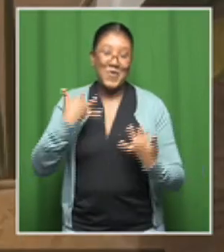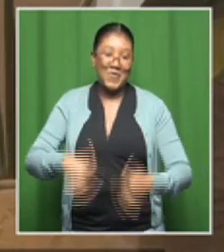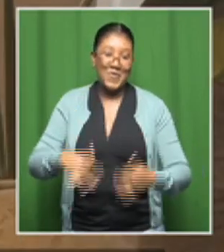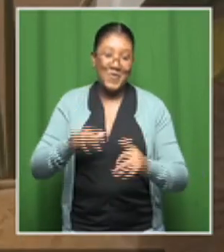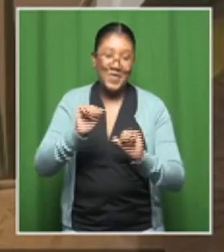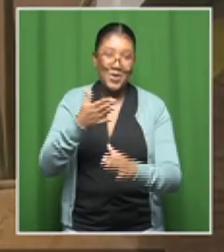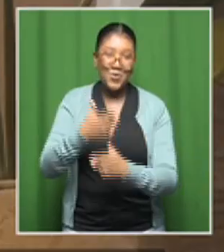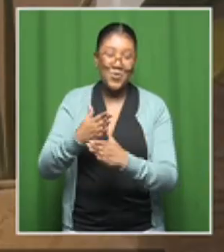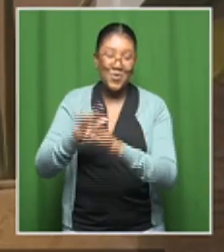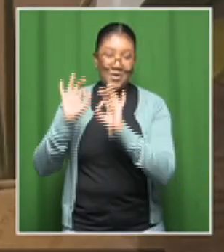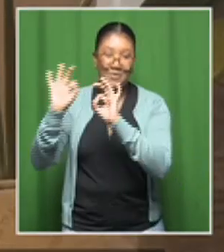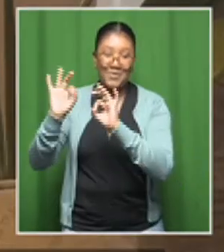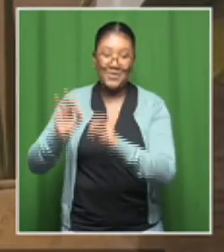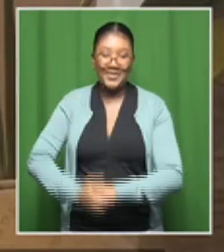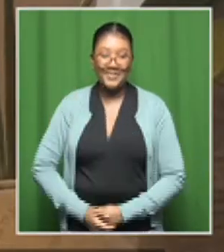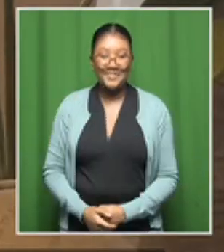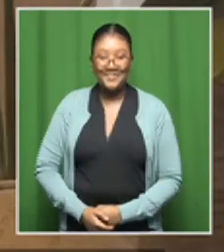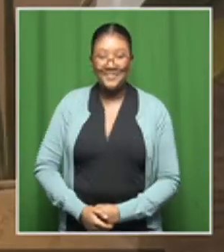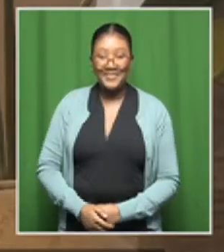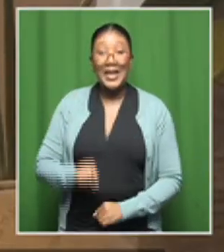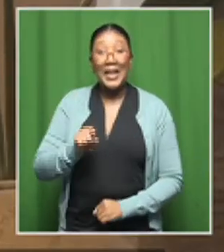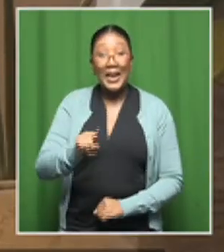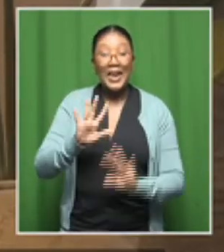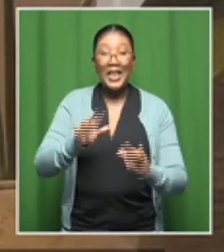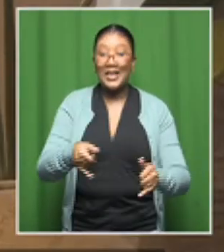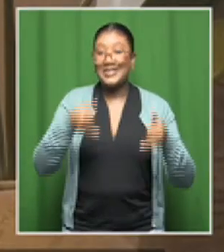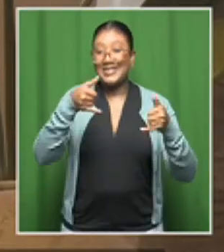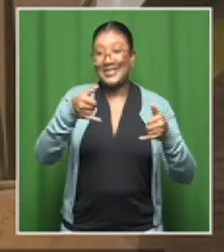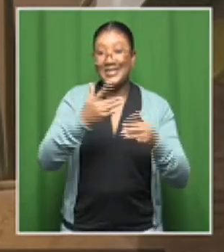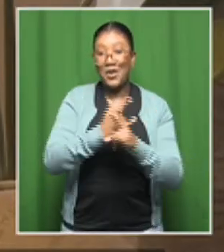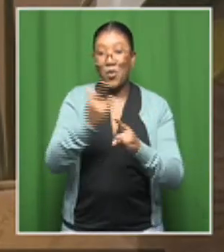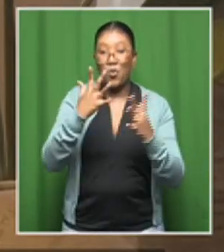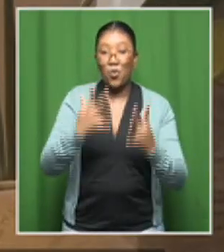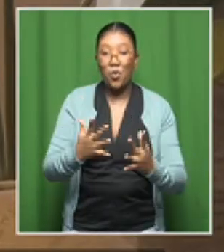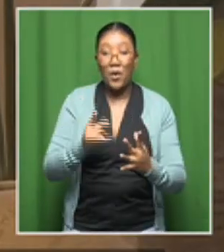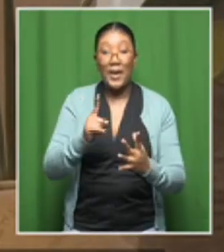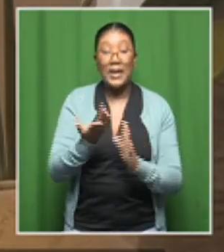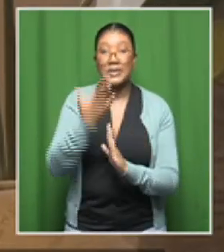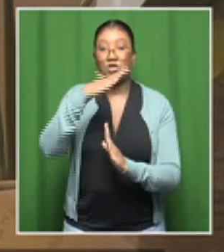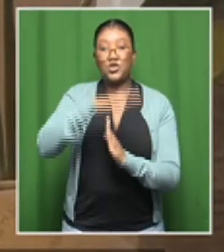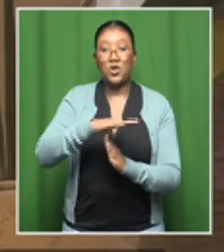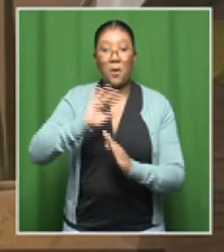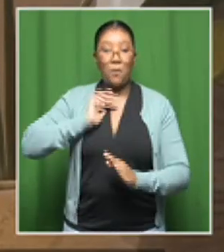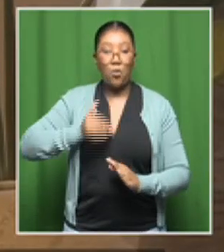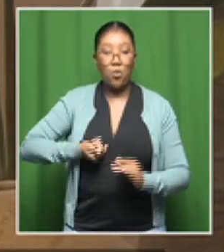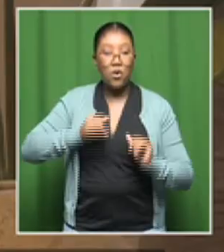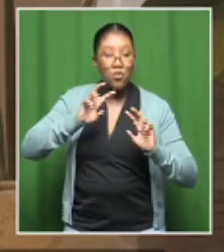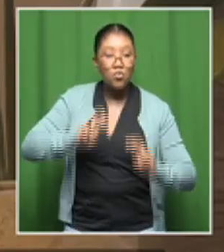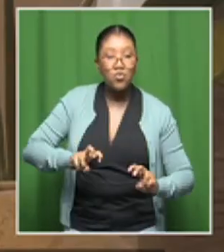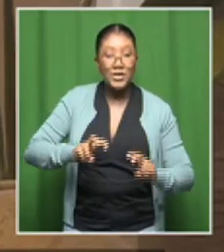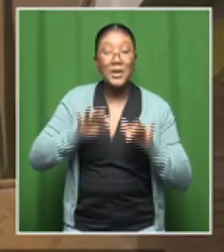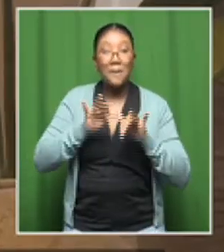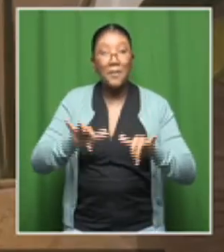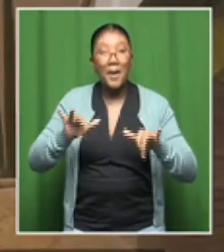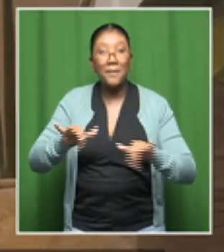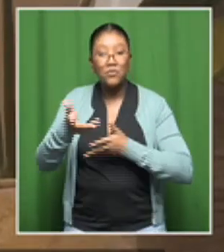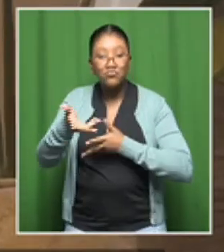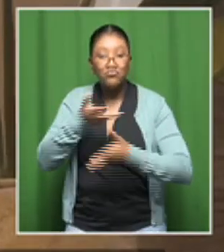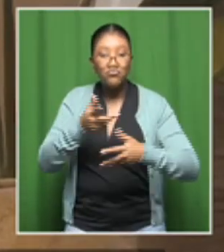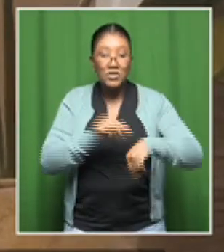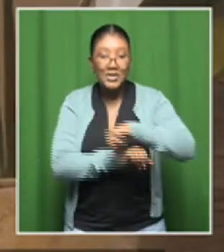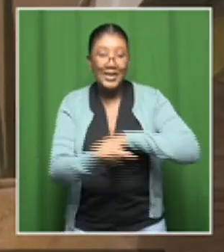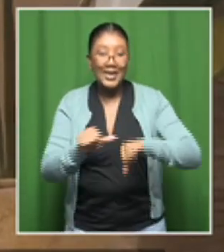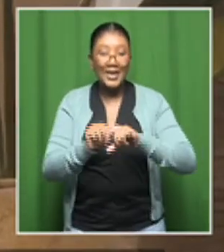And by the way, this is the winner in the Distinguished Women Researcher Public Engagement with Research category